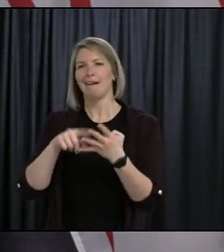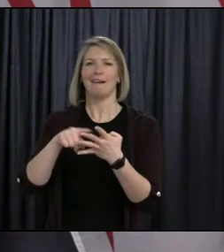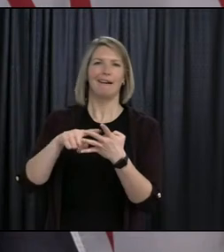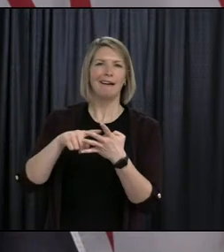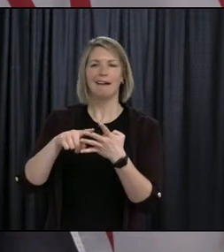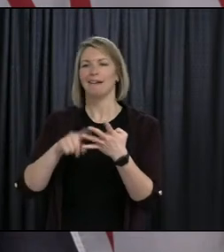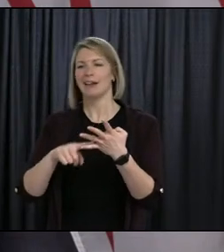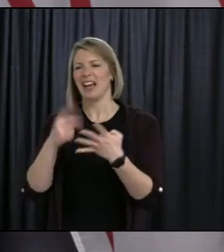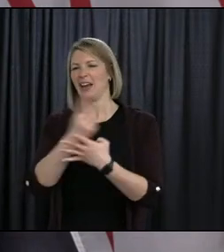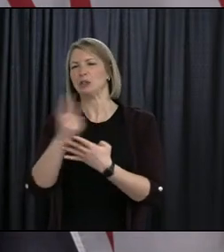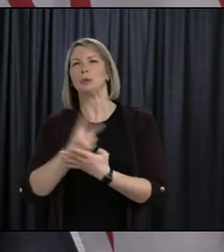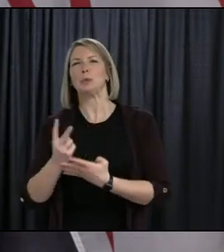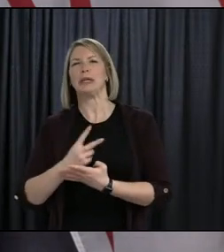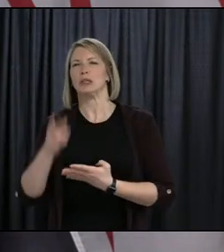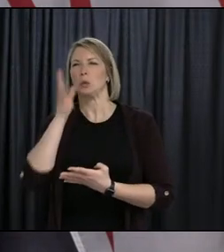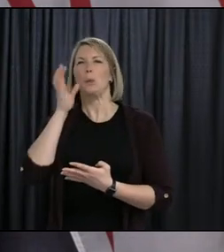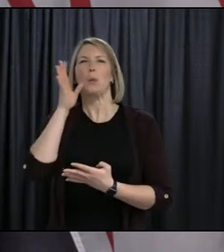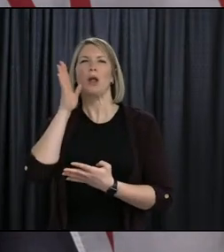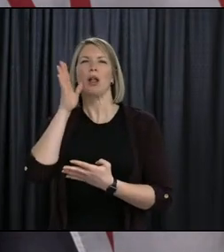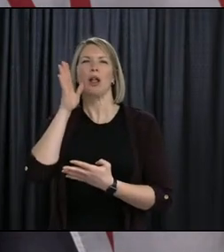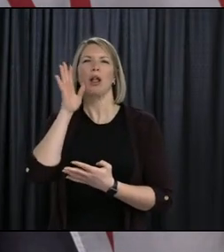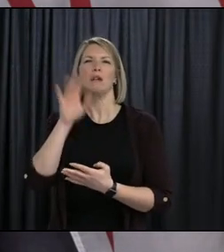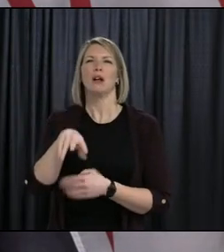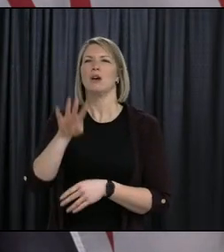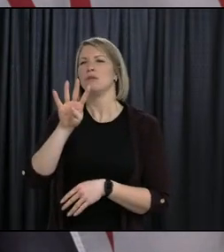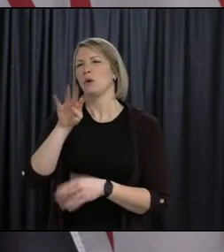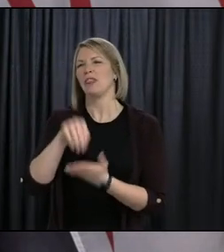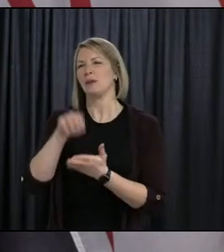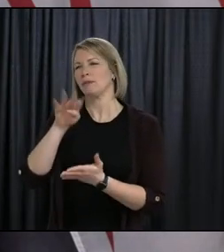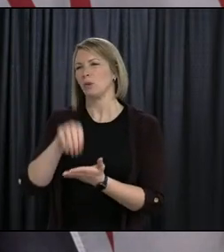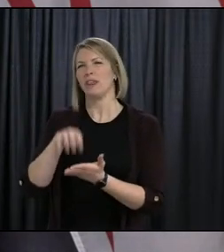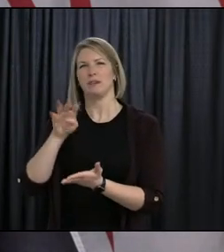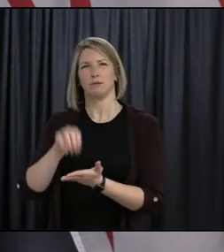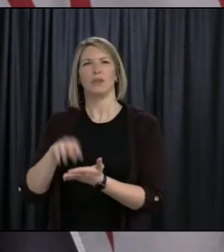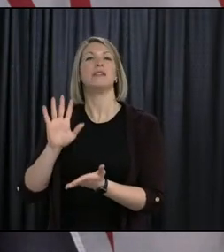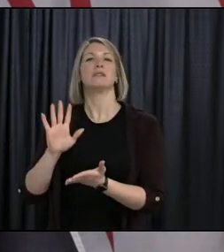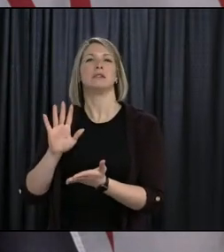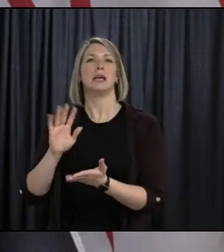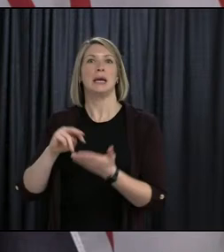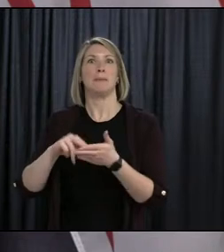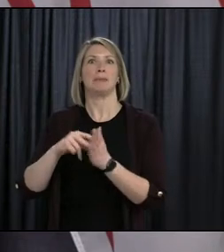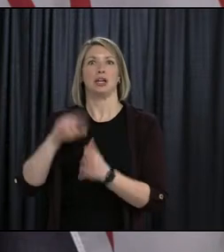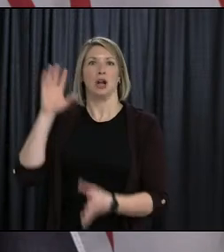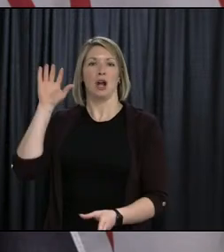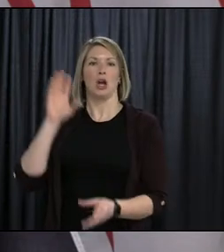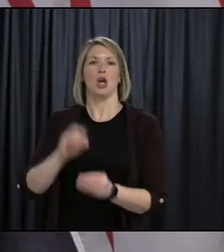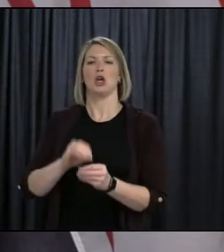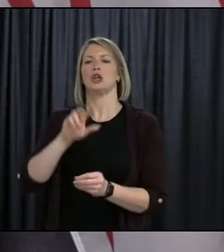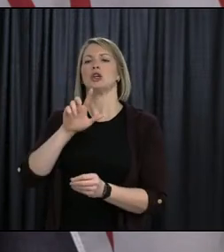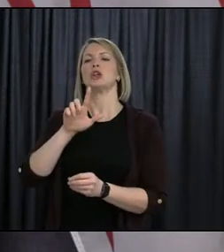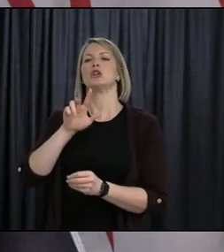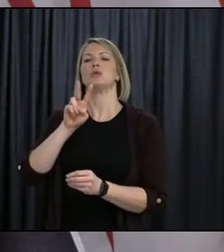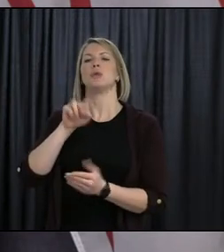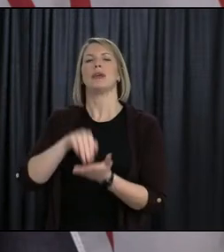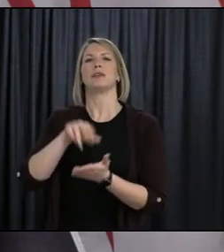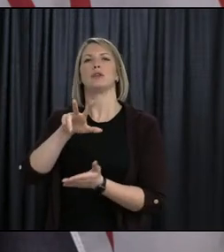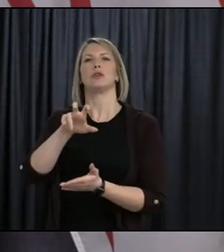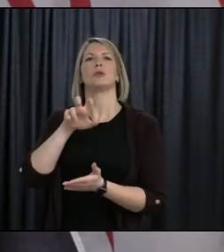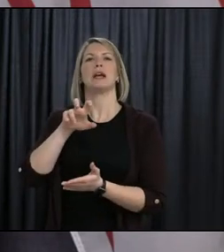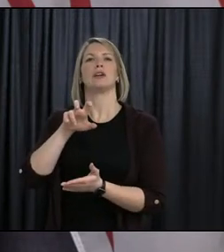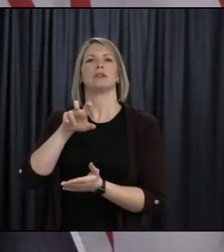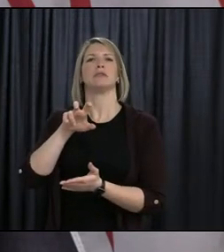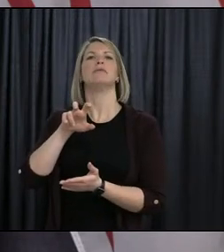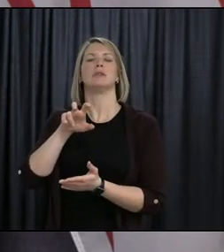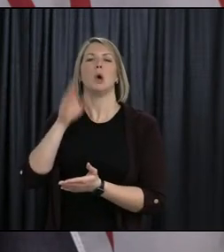,000-odd by the end of March. So that will bring the total to about 23,000 by the end of March, 23,600. And then there's still